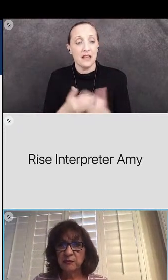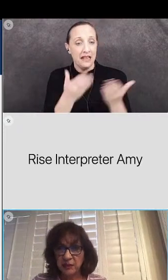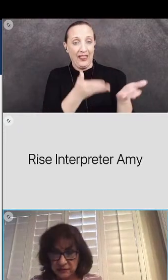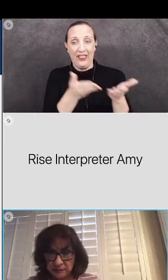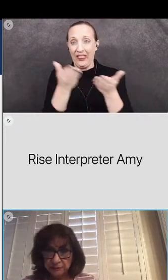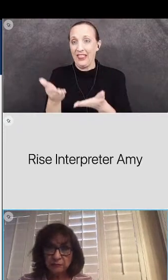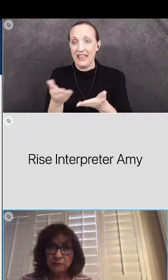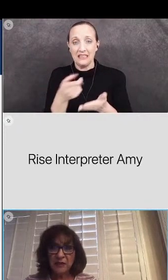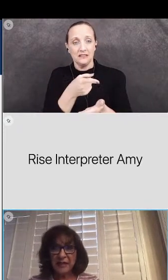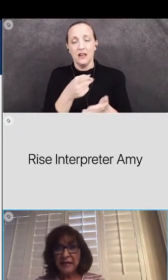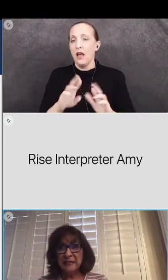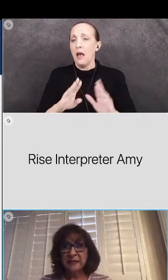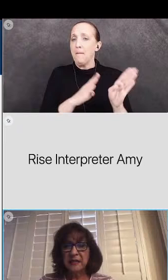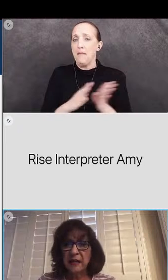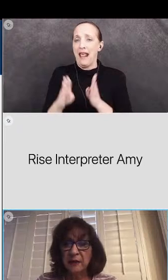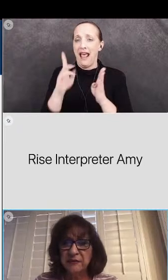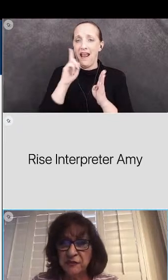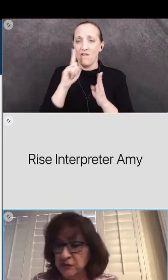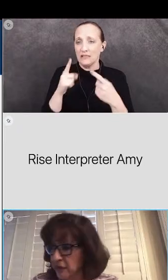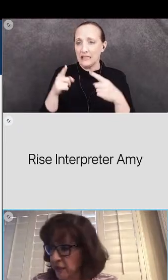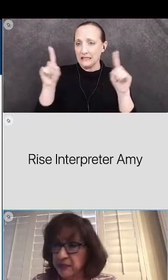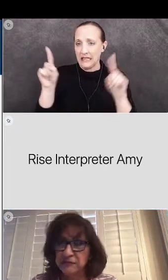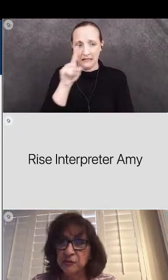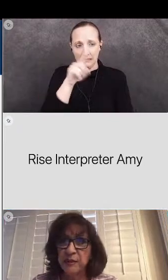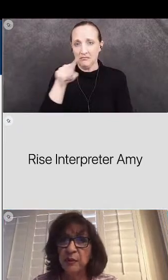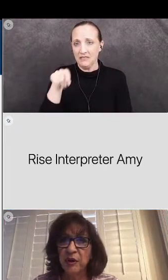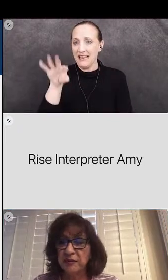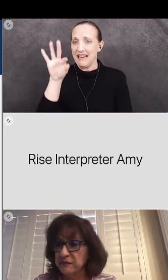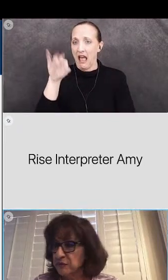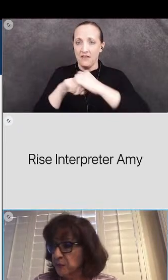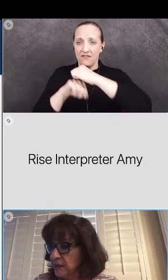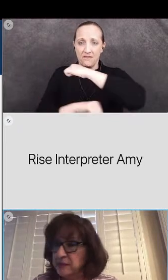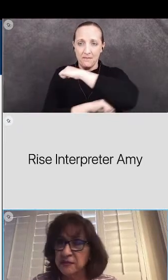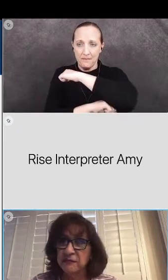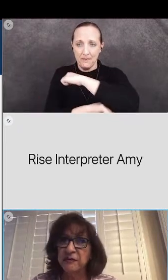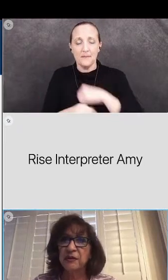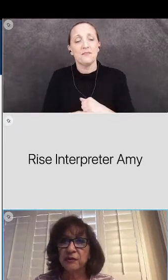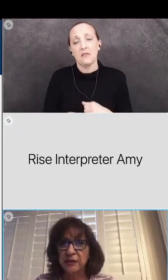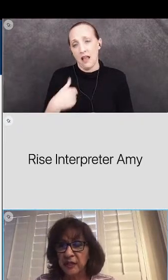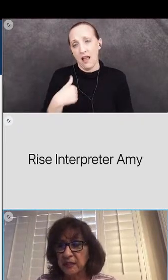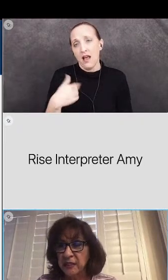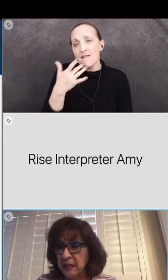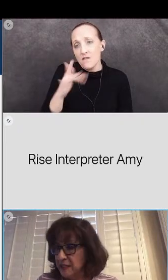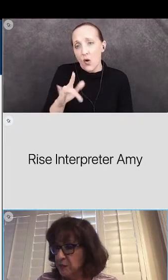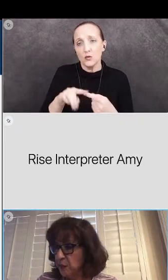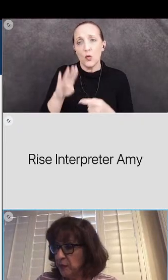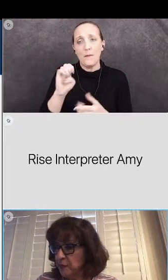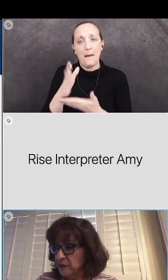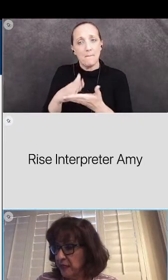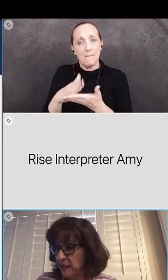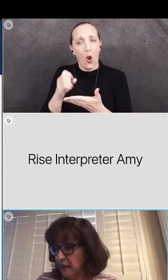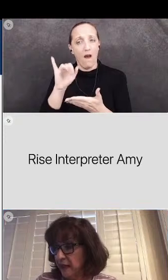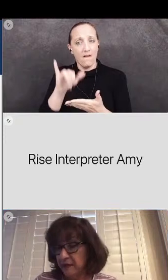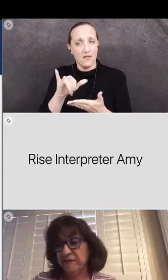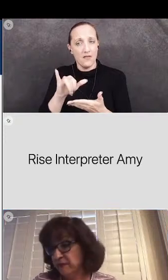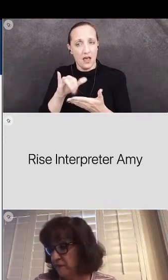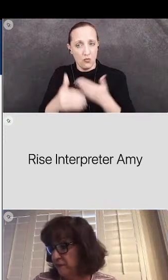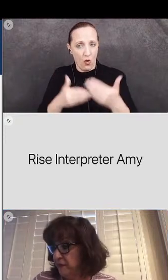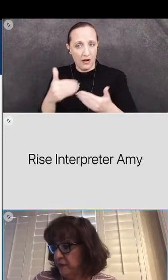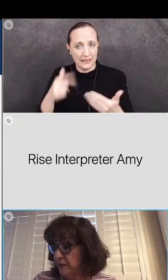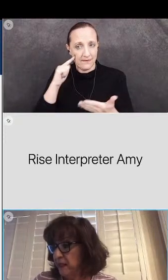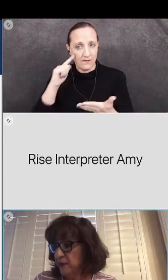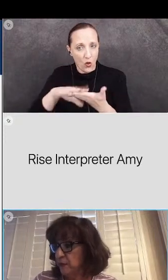these nine building blocks. And I was fortunate enough to be part of this process of the learning. And as board members, I